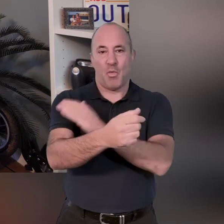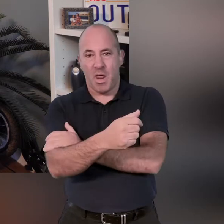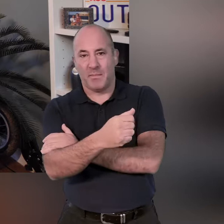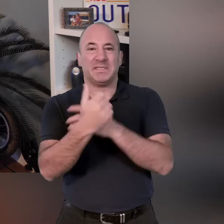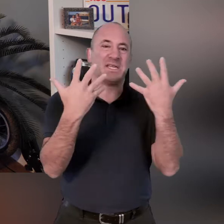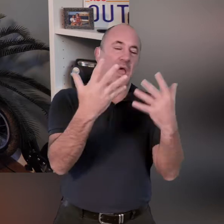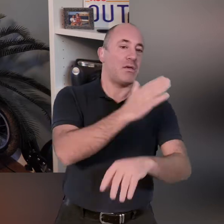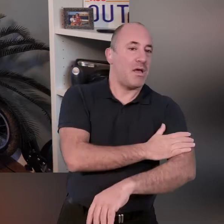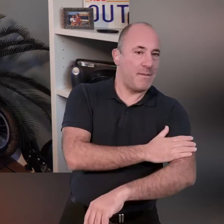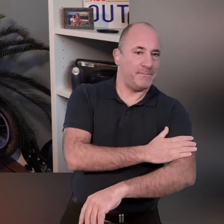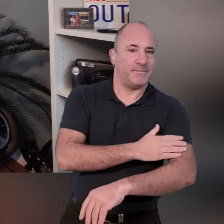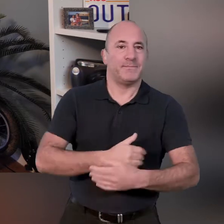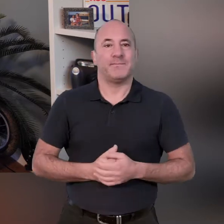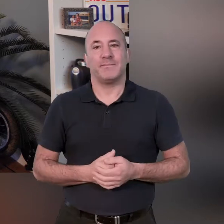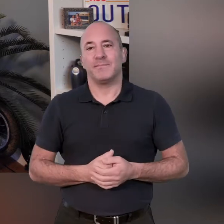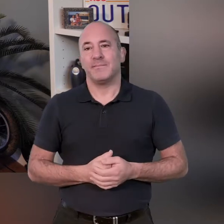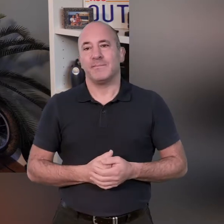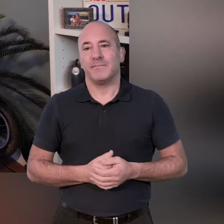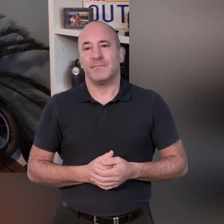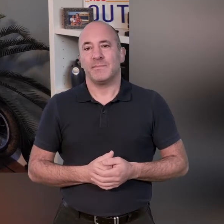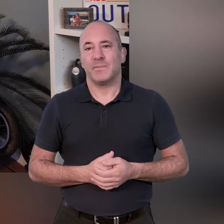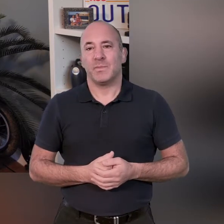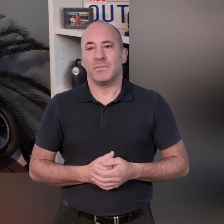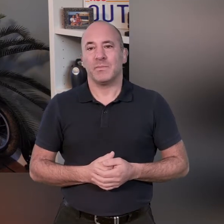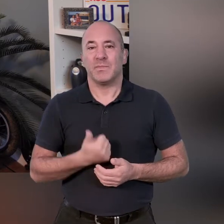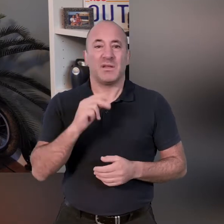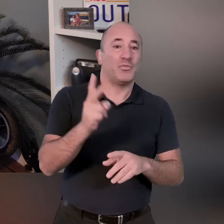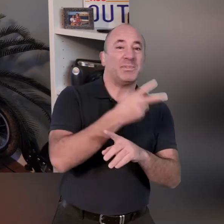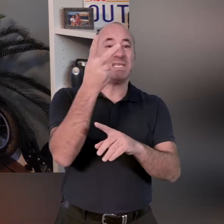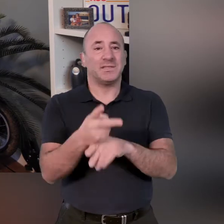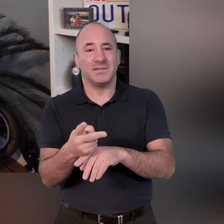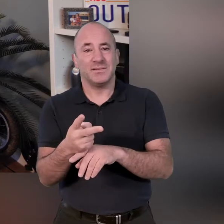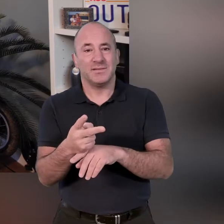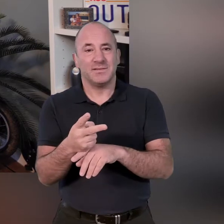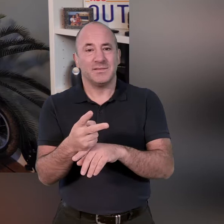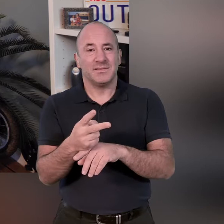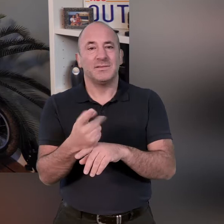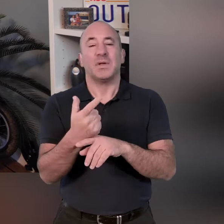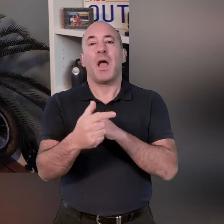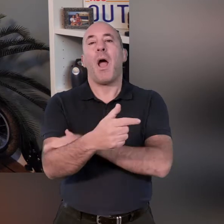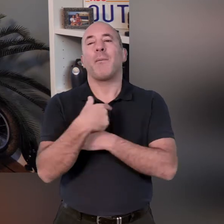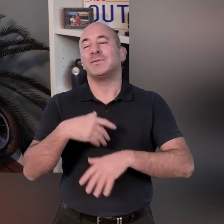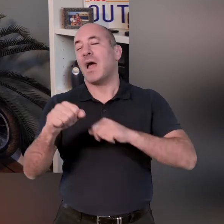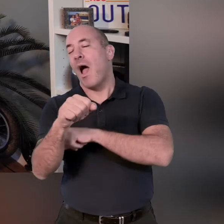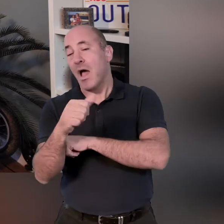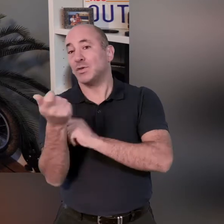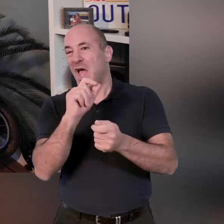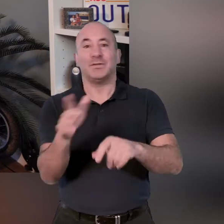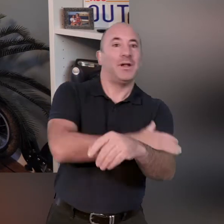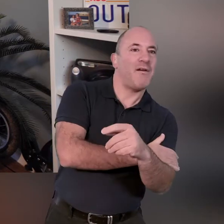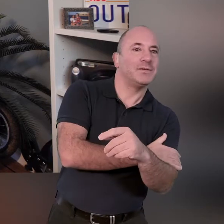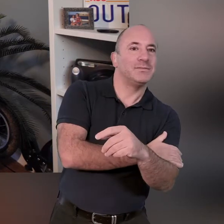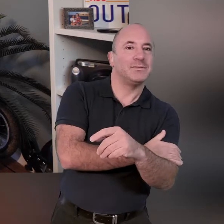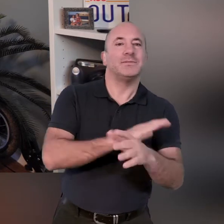reps on one arm and then 10 reps on the other arm then we're going to repeat it but we're going to change the arm that